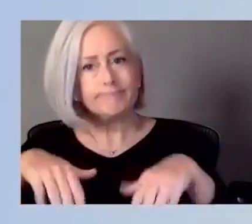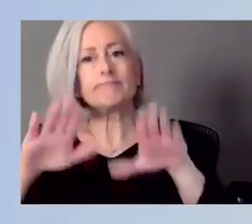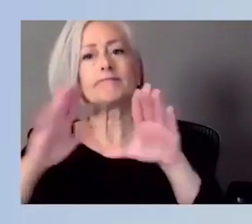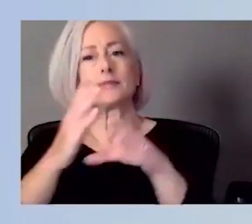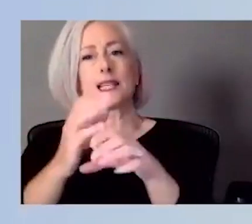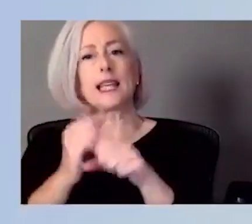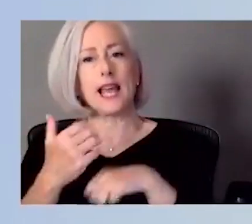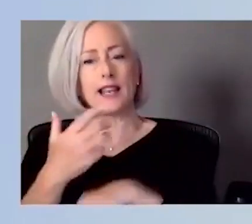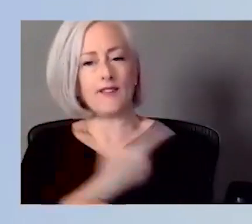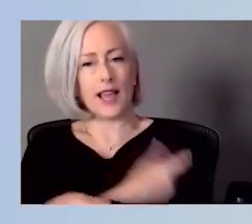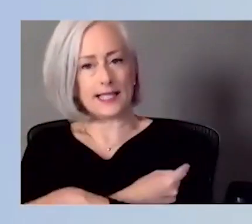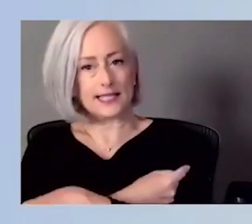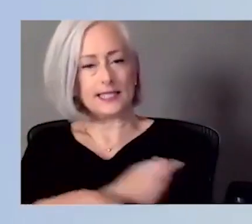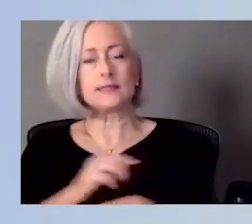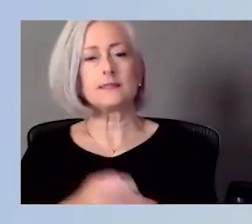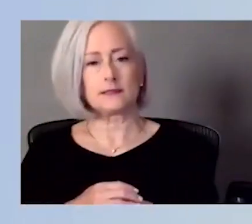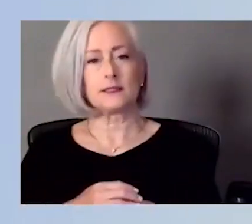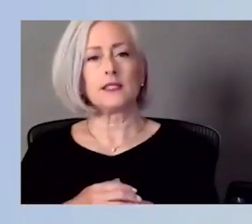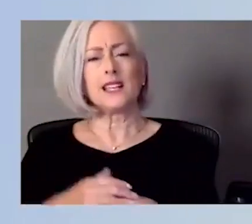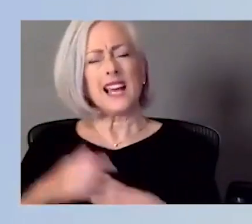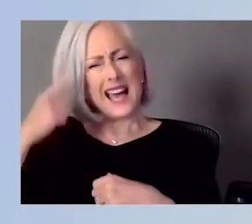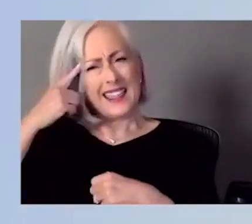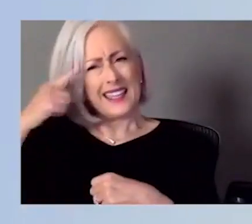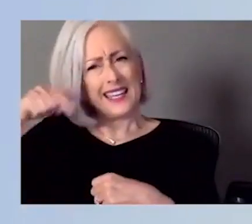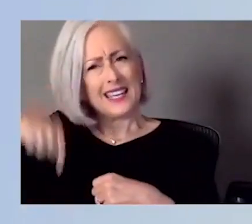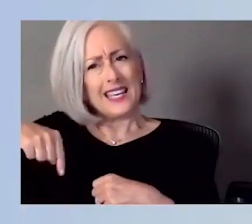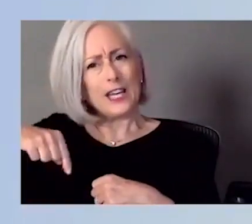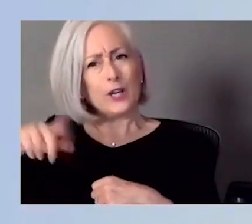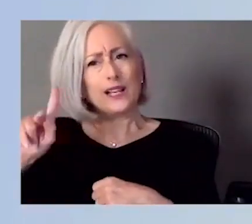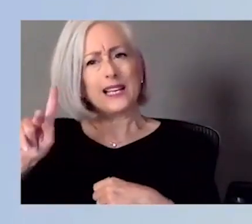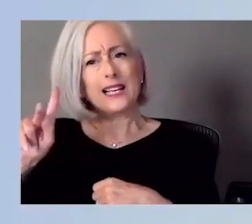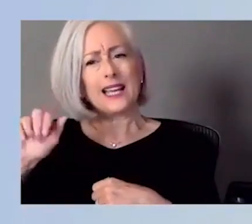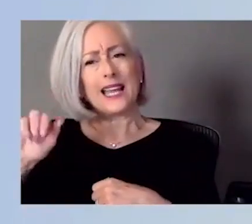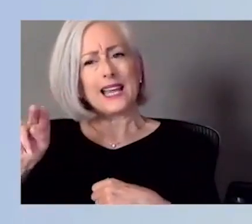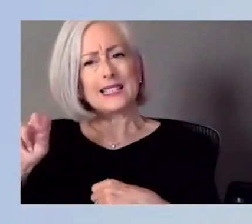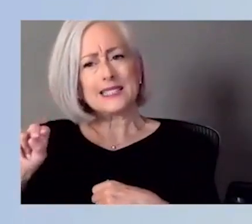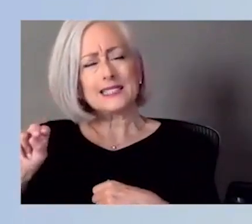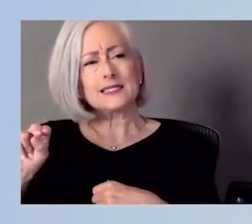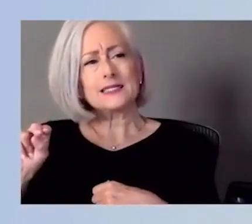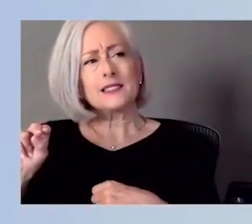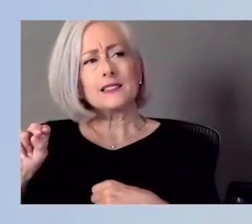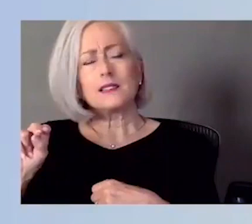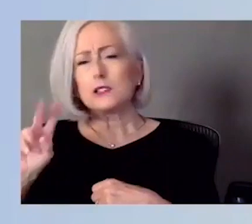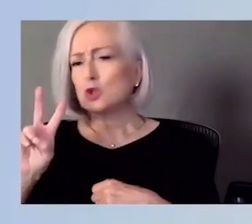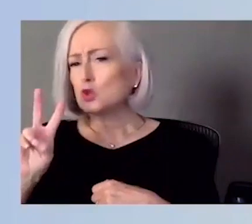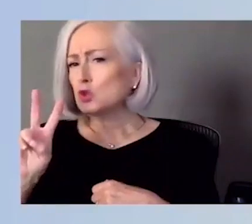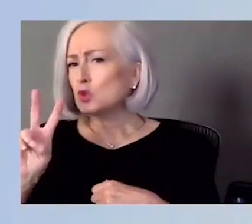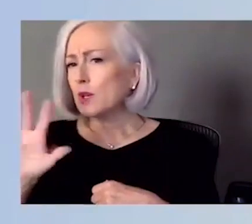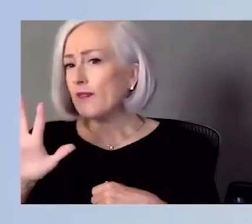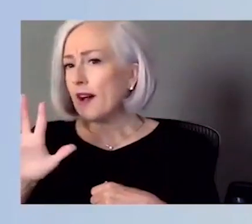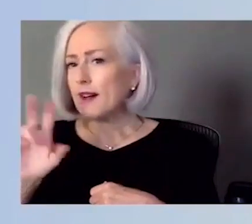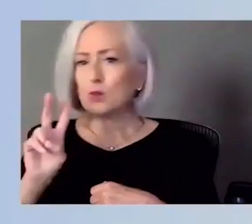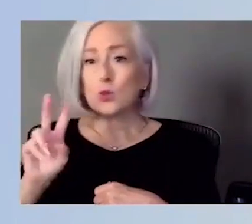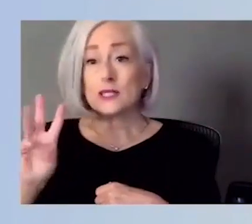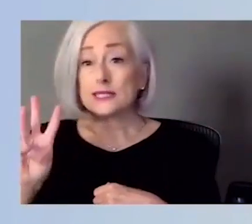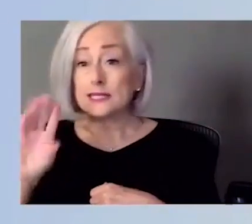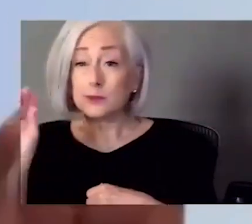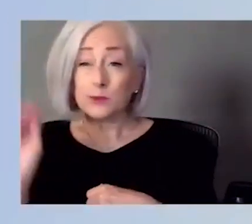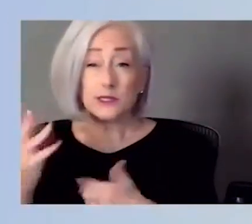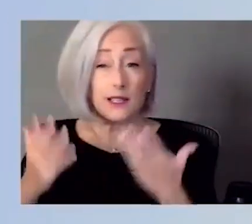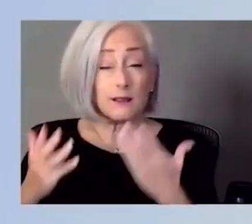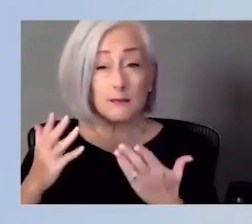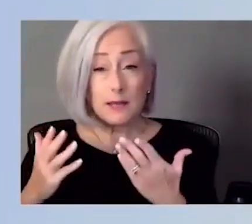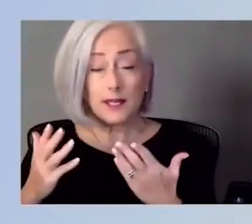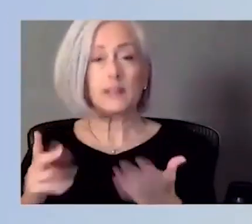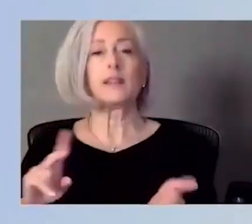that we're, I believe in Kansas, we're only at 25, 26%. And so we still have a large group of people that are